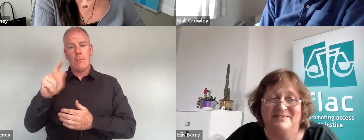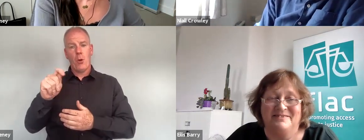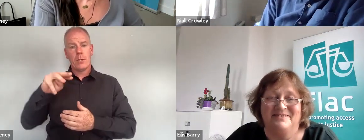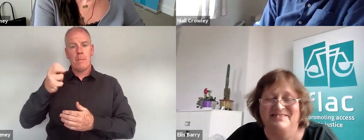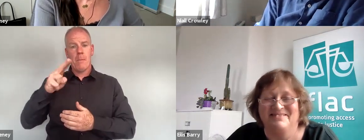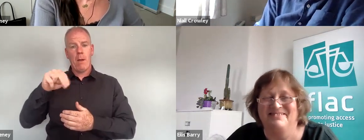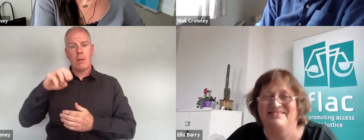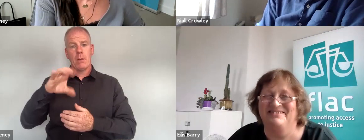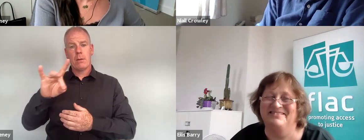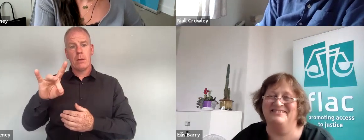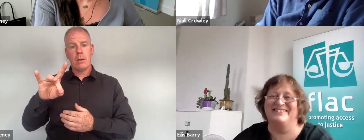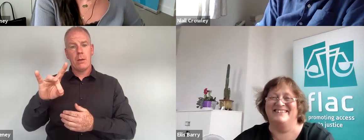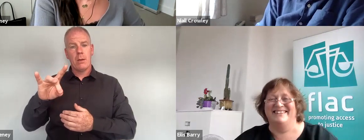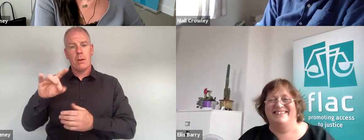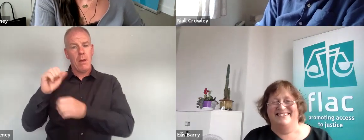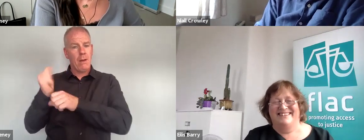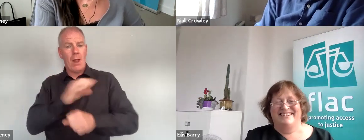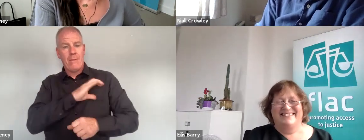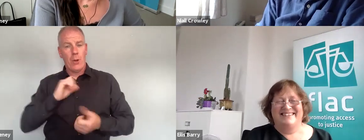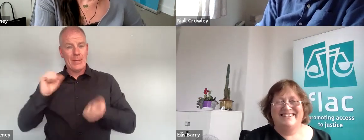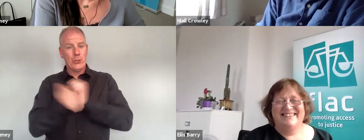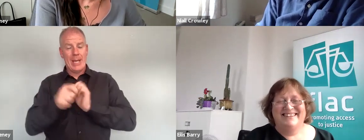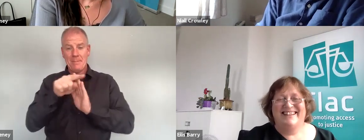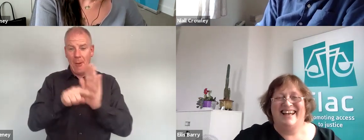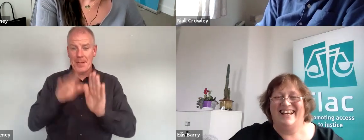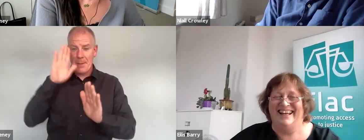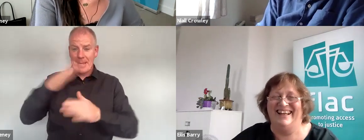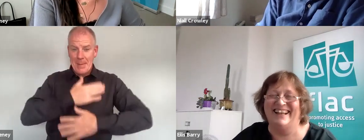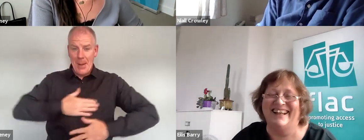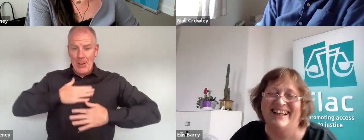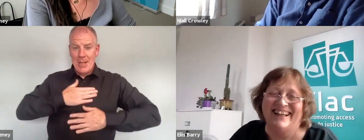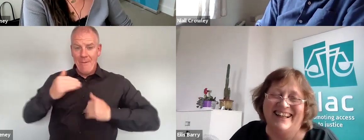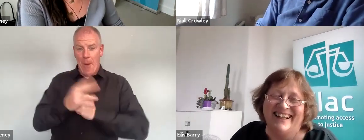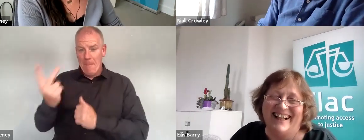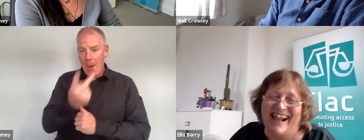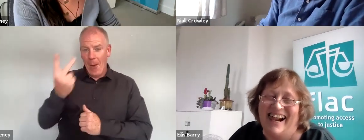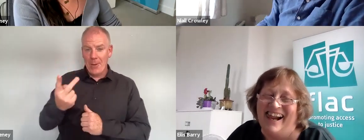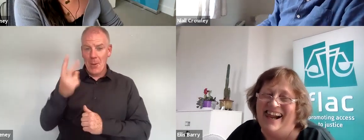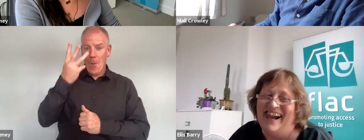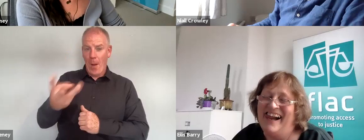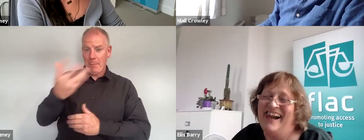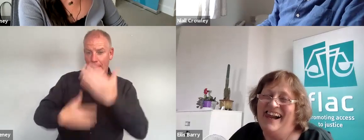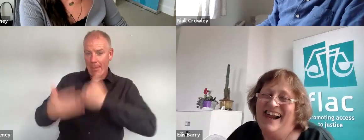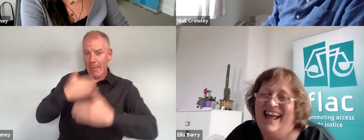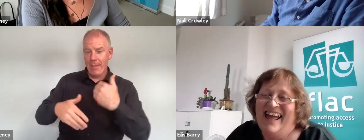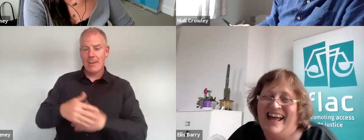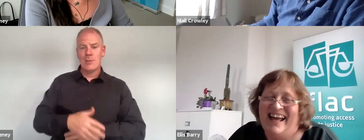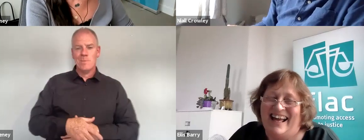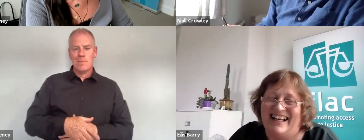to change its policy it must have been an emotional moment for you both I don't know how much you'd like to say on it but I'd love to hear your thoughts